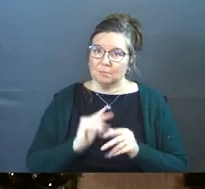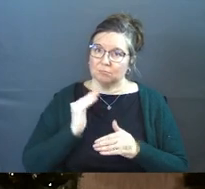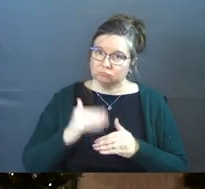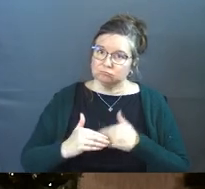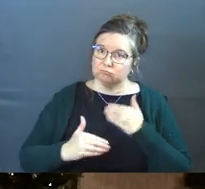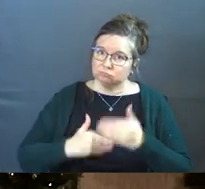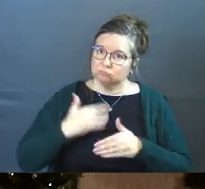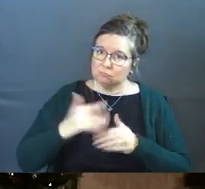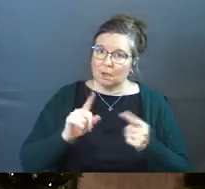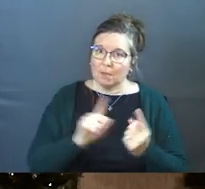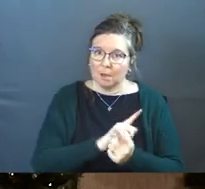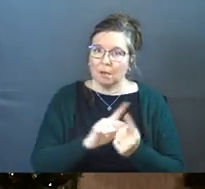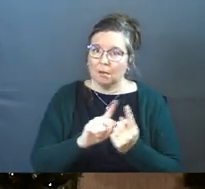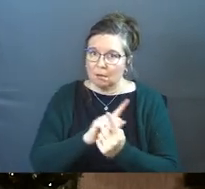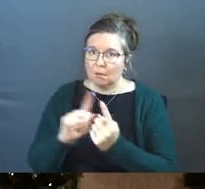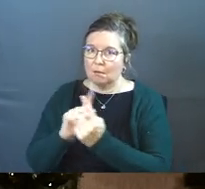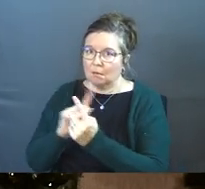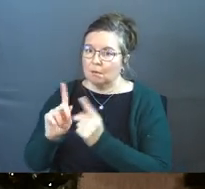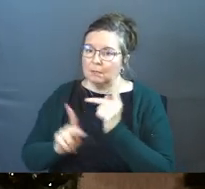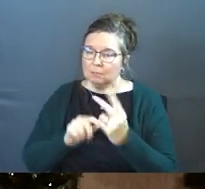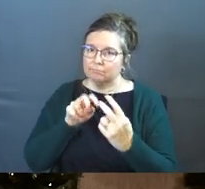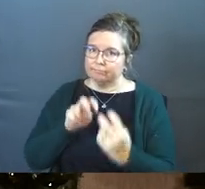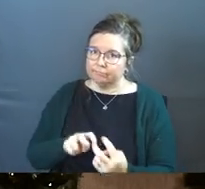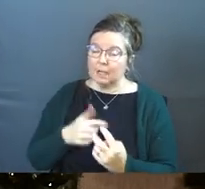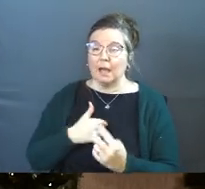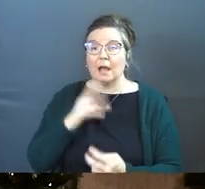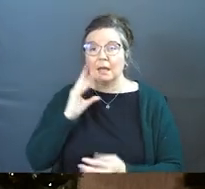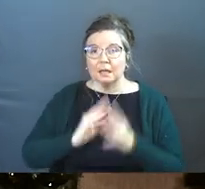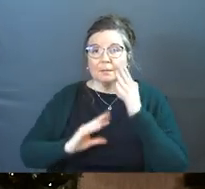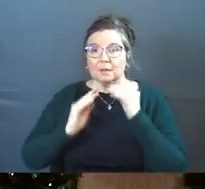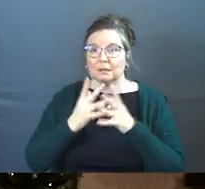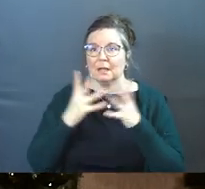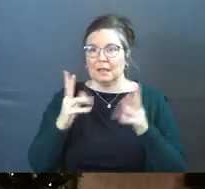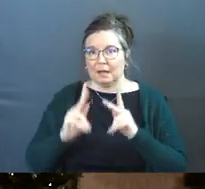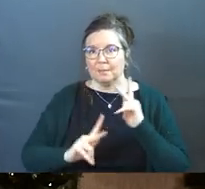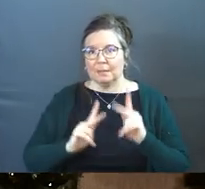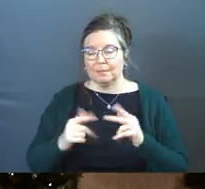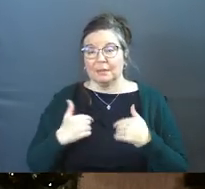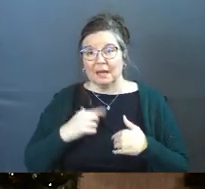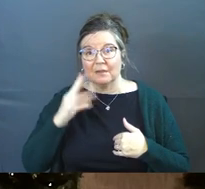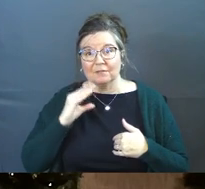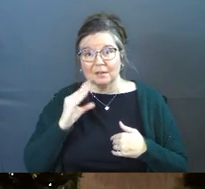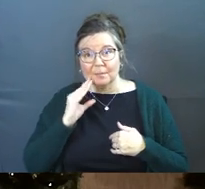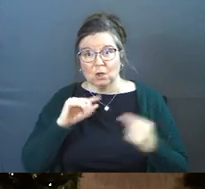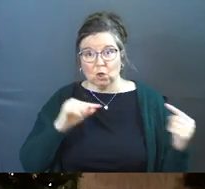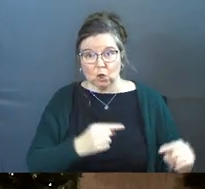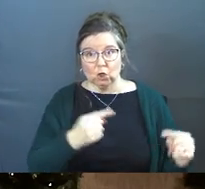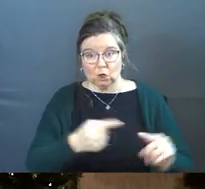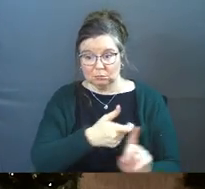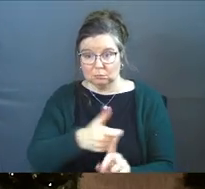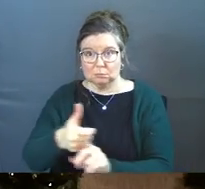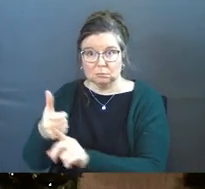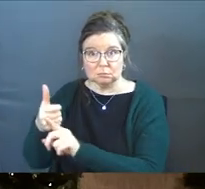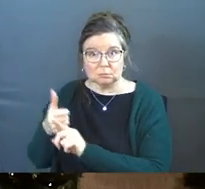the years and met with people over the years, I experience a lot of people that have experienced hurt.